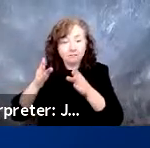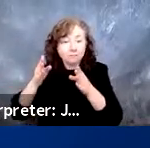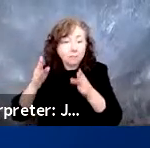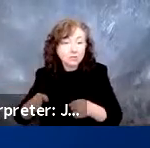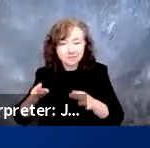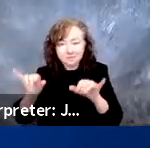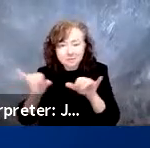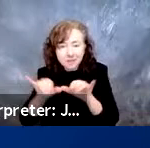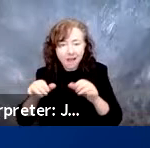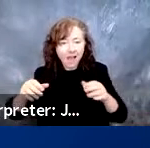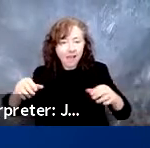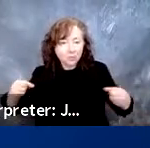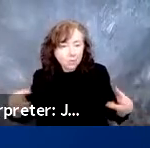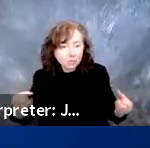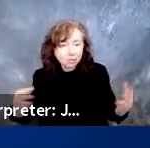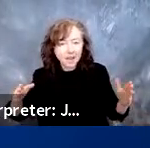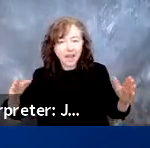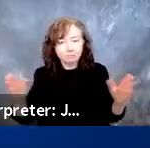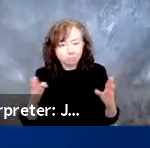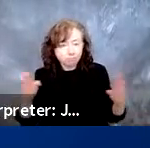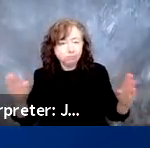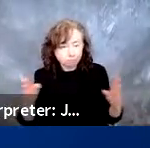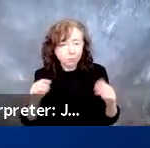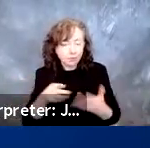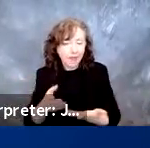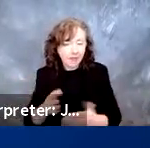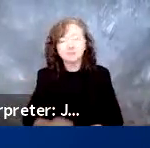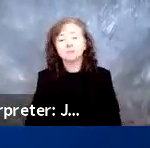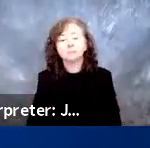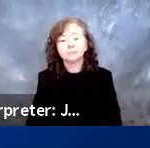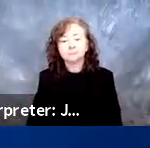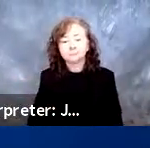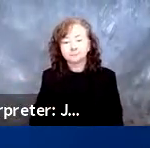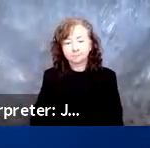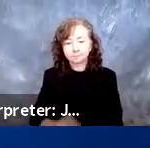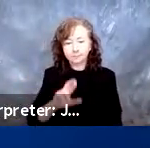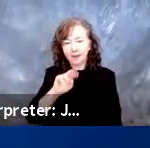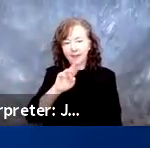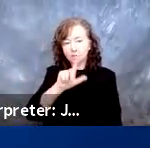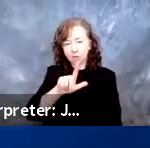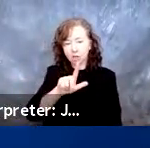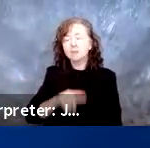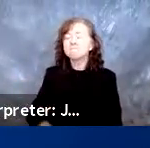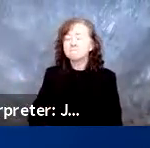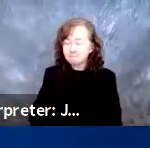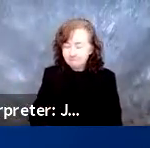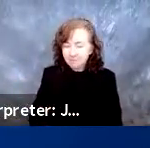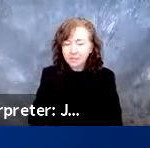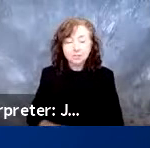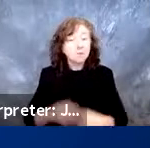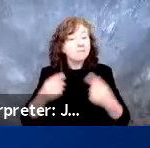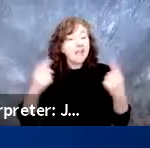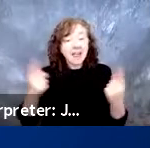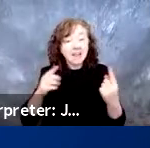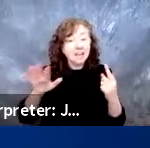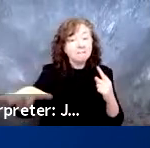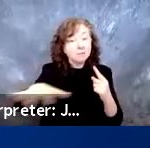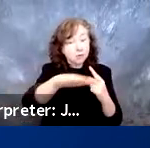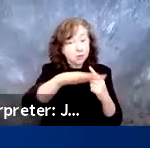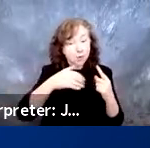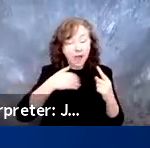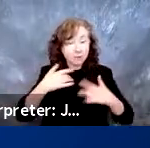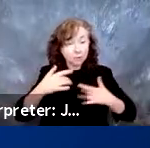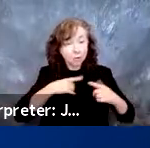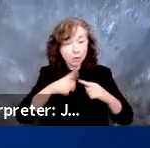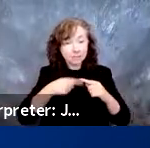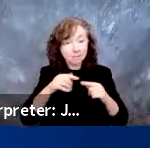a vehicle with tight spaces. Well, if anyone has a particular concern about wider wheelchairs, please feel free to let